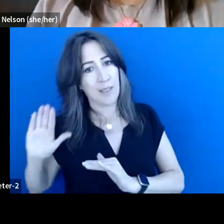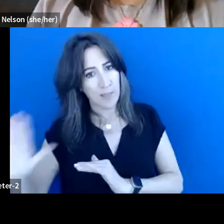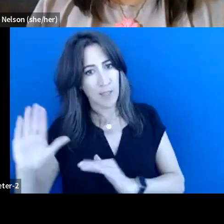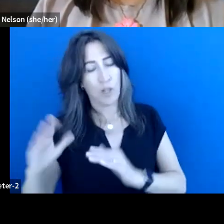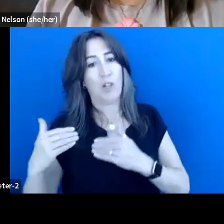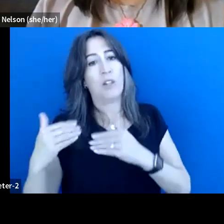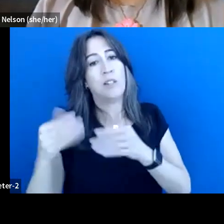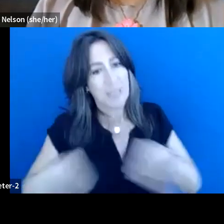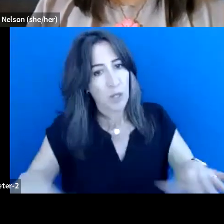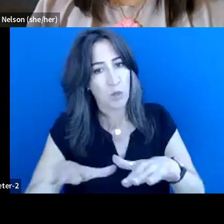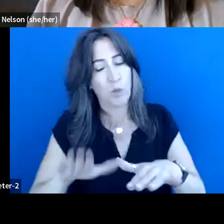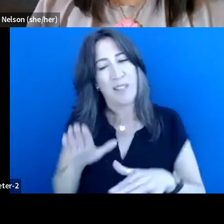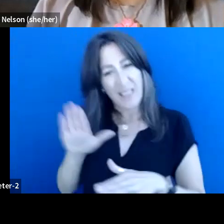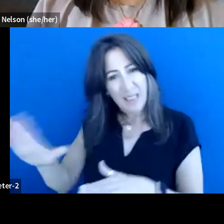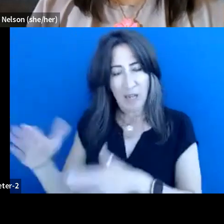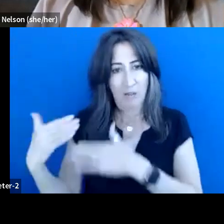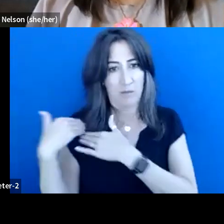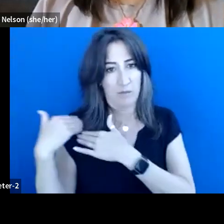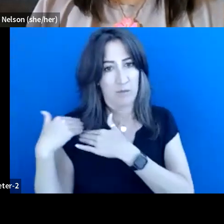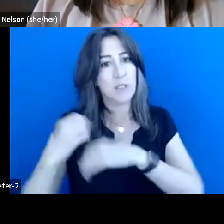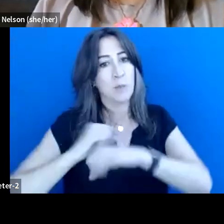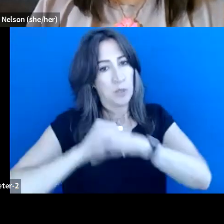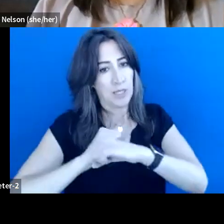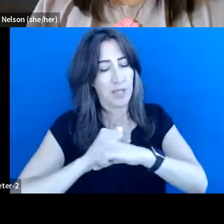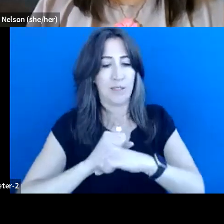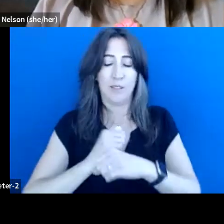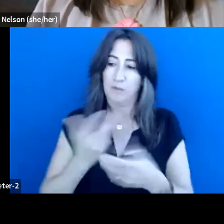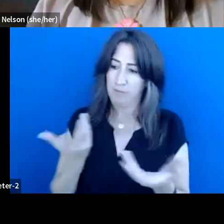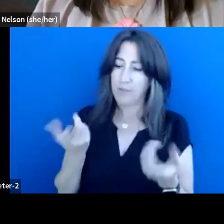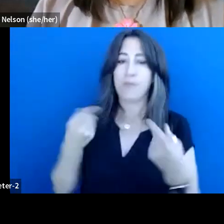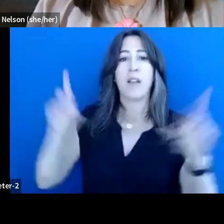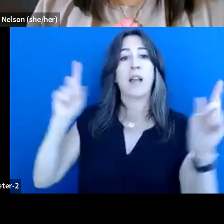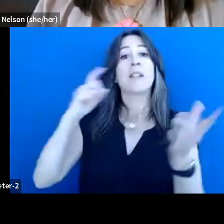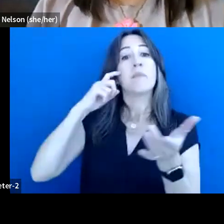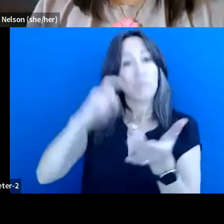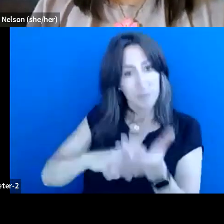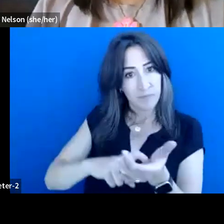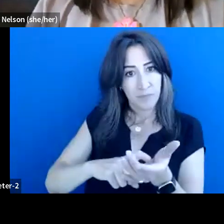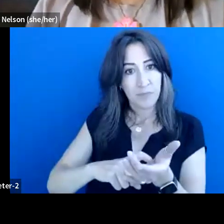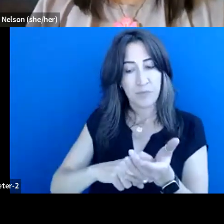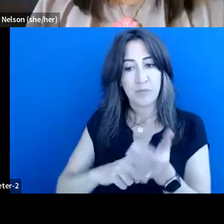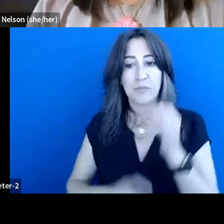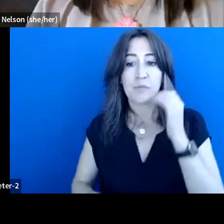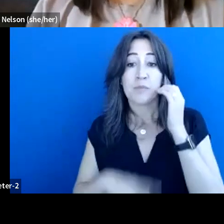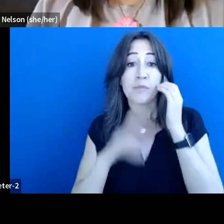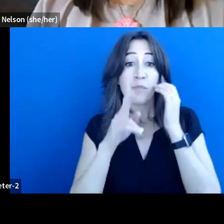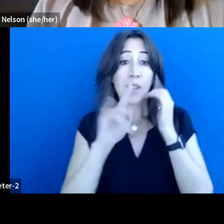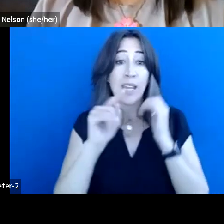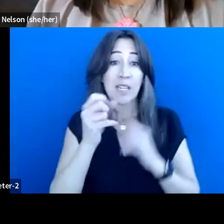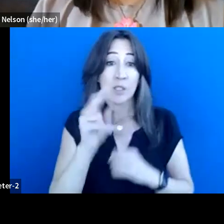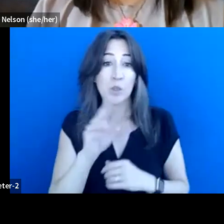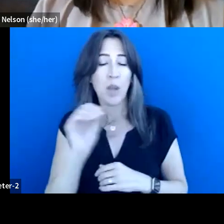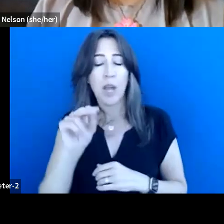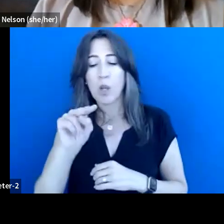responsibility to protect it. Um, so that's, it's a good example of, of Kitisu and New Hawk, um,